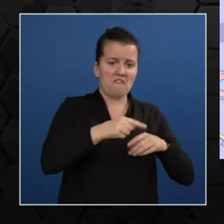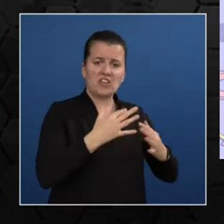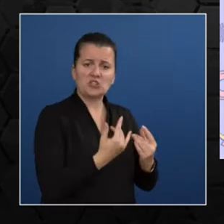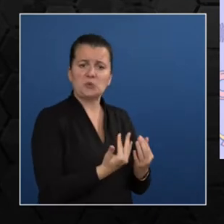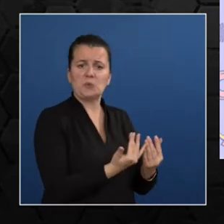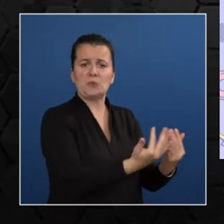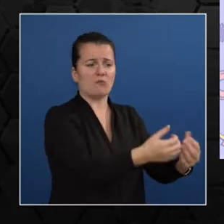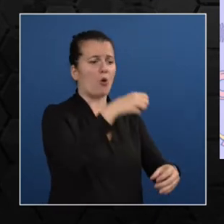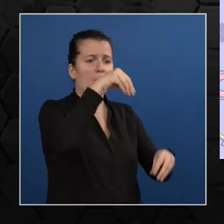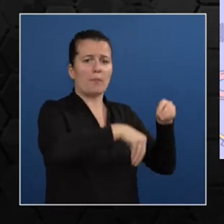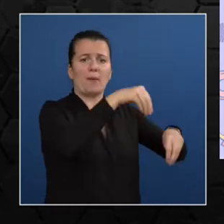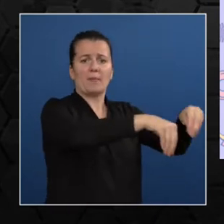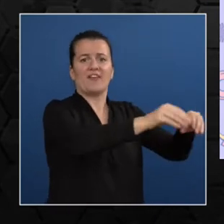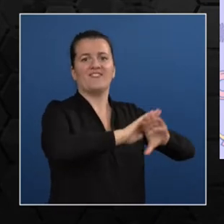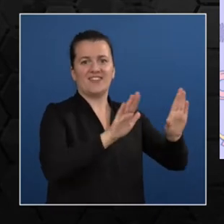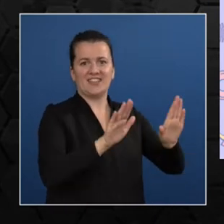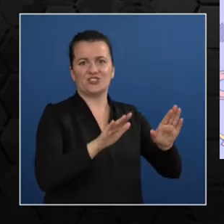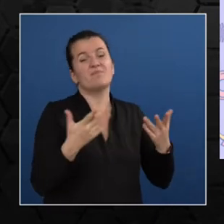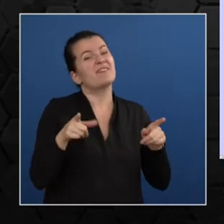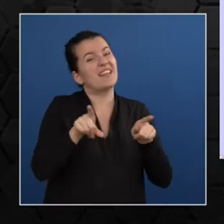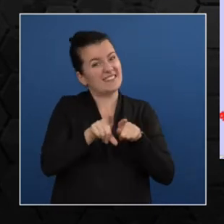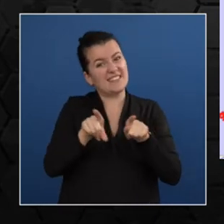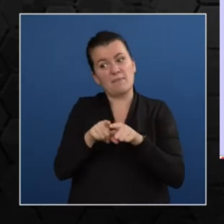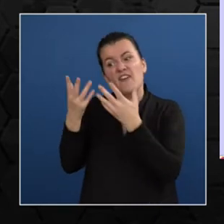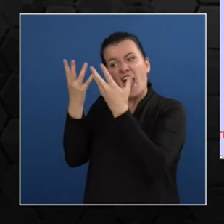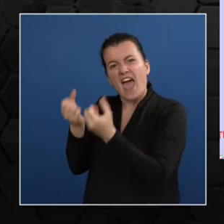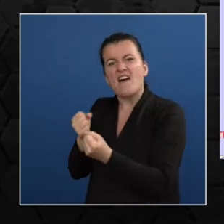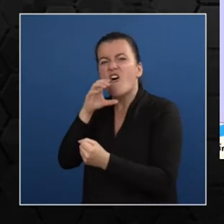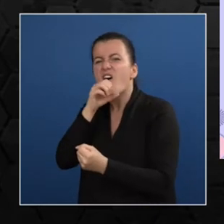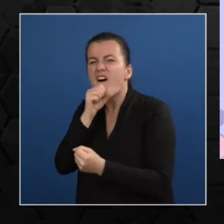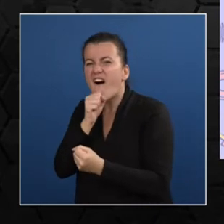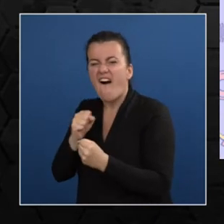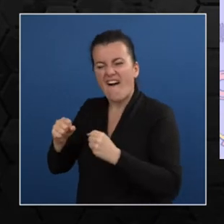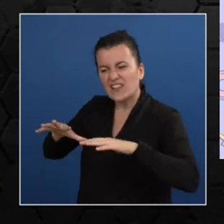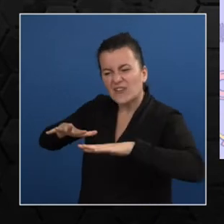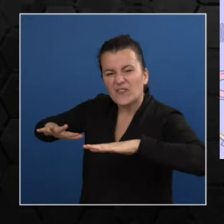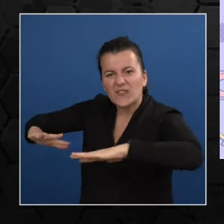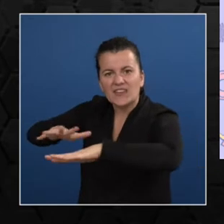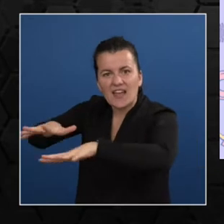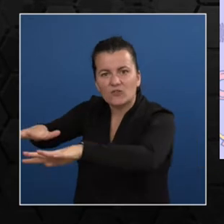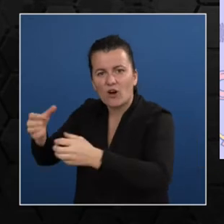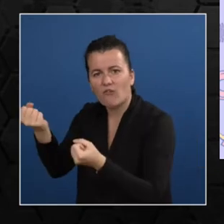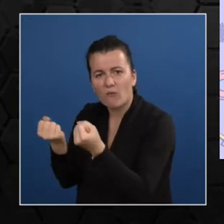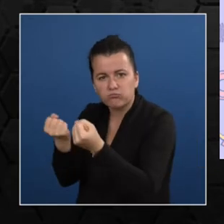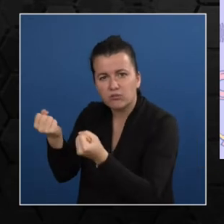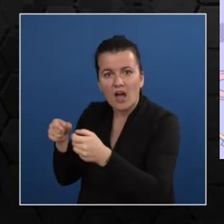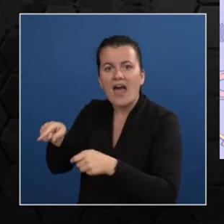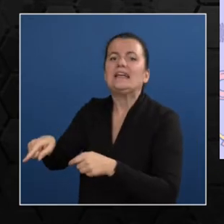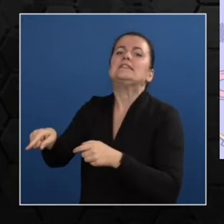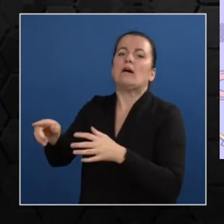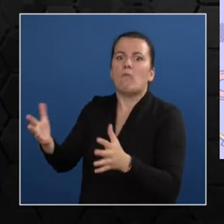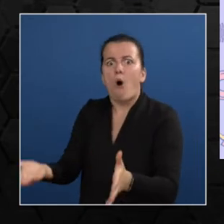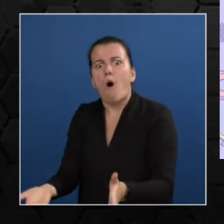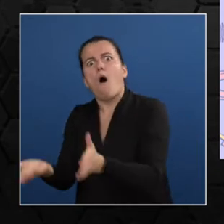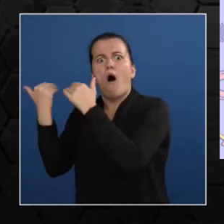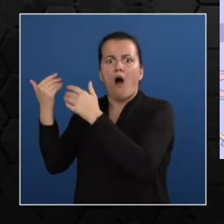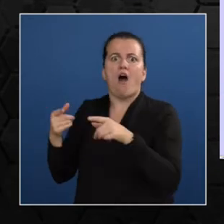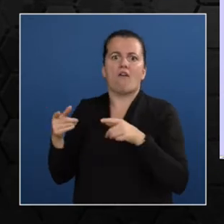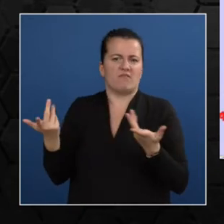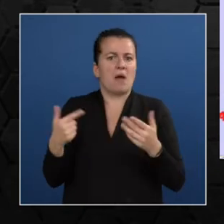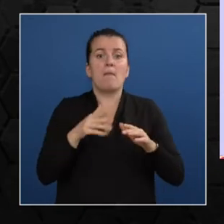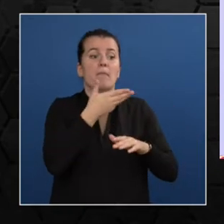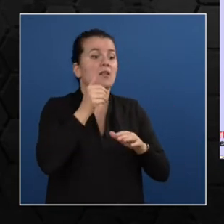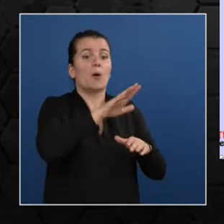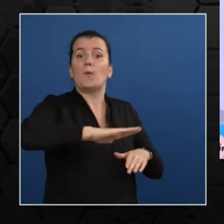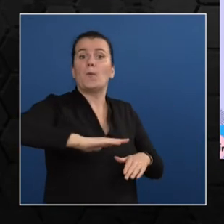look at the various problems associated with public transport and how artificial intelligence based intelligent transport systems can help us deal with those